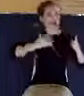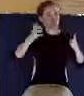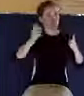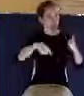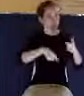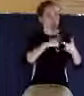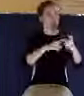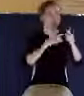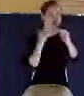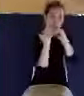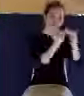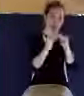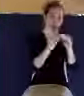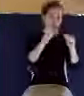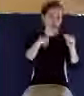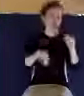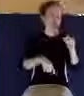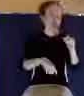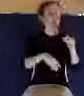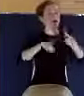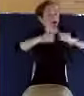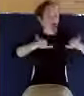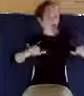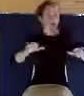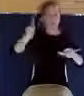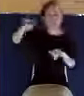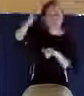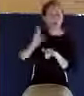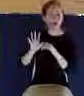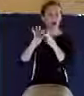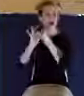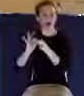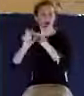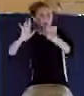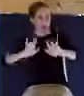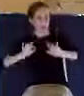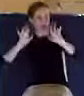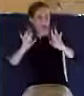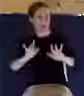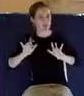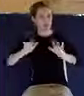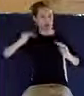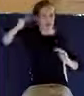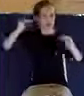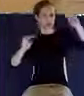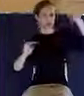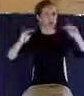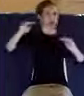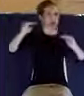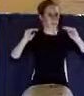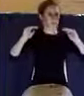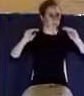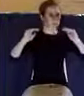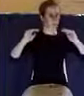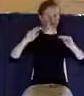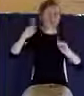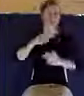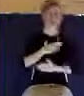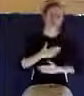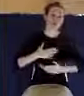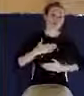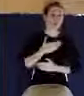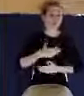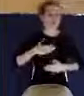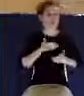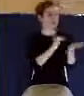know he's also a God of mercy. And he is a God who enjoys and delights and forgiving